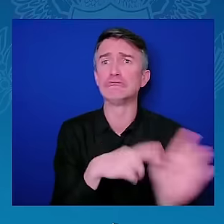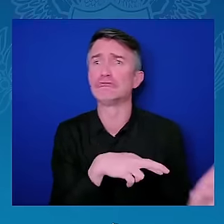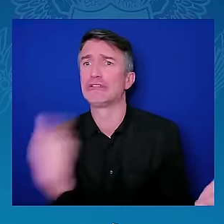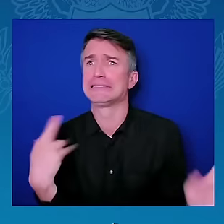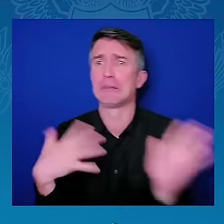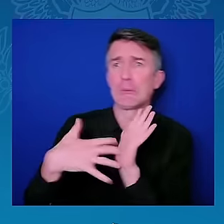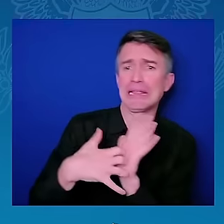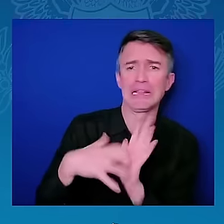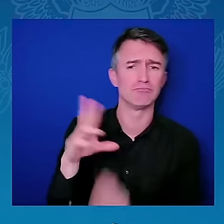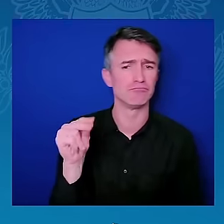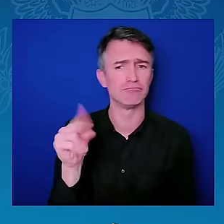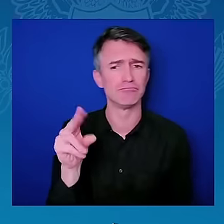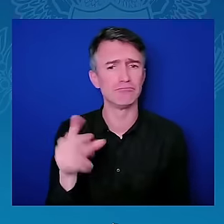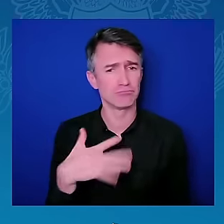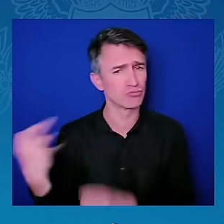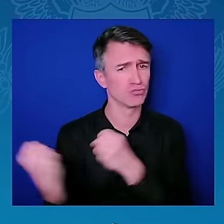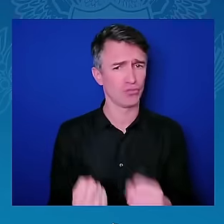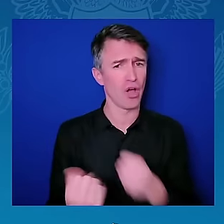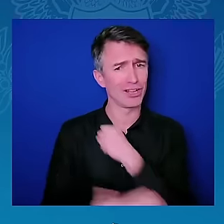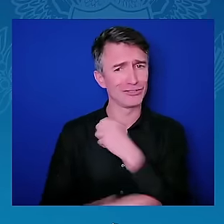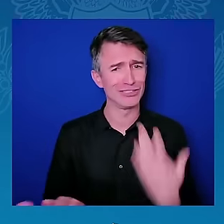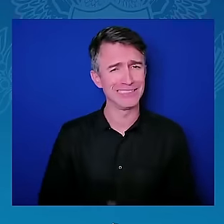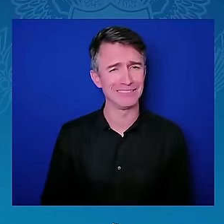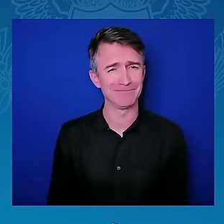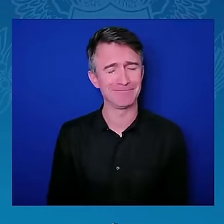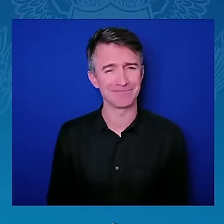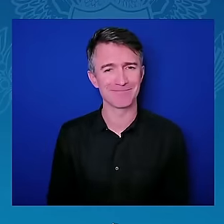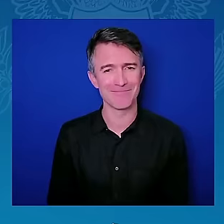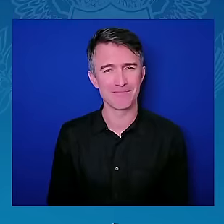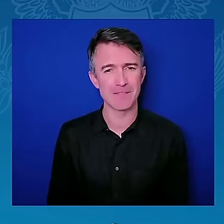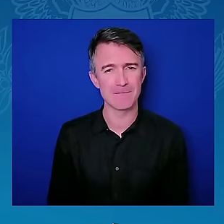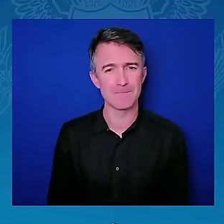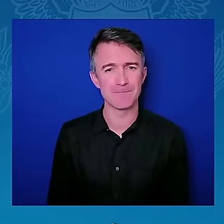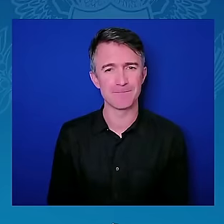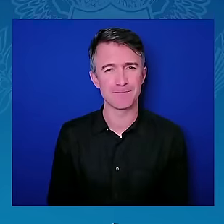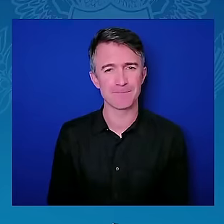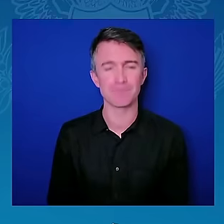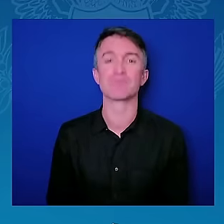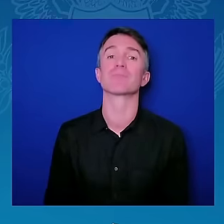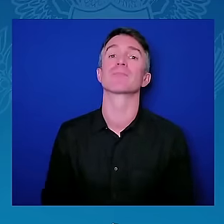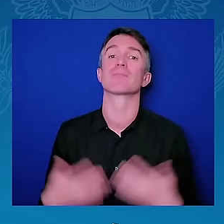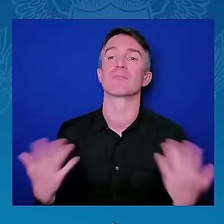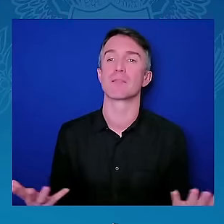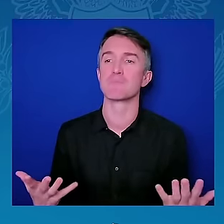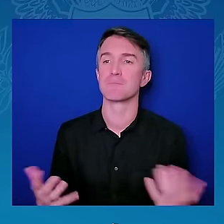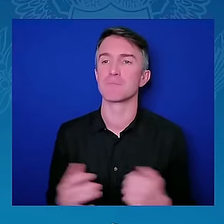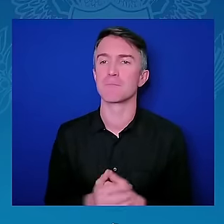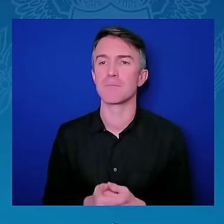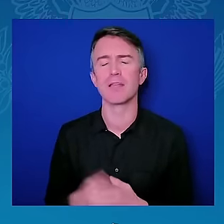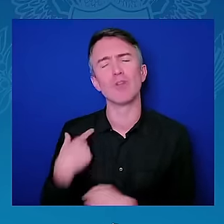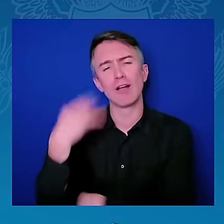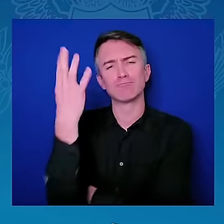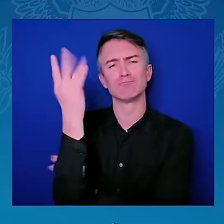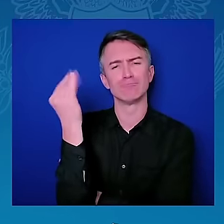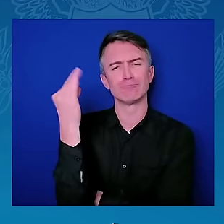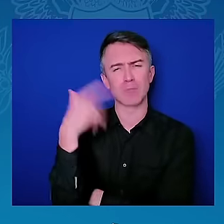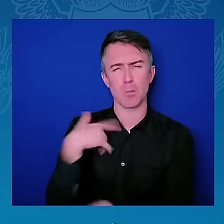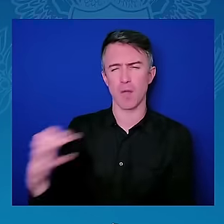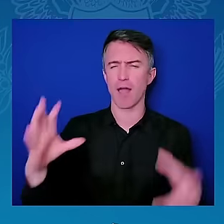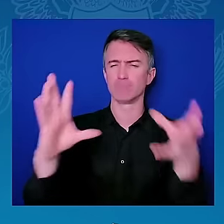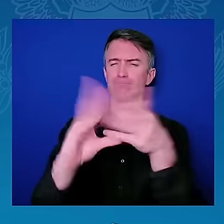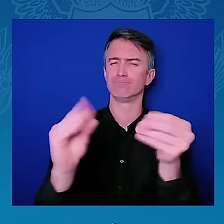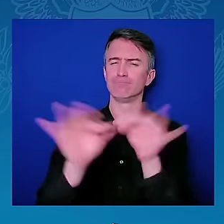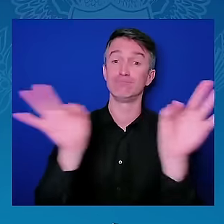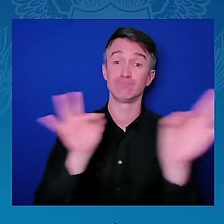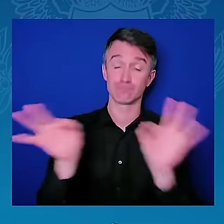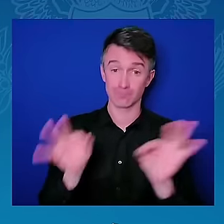And it is the reason why I was having a very robust engagement with President Biden. And I must thank